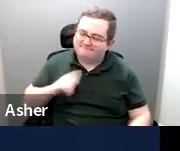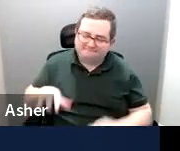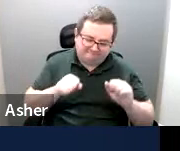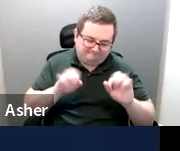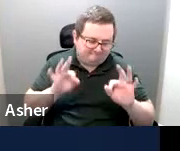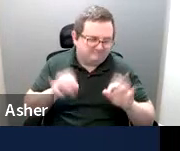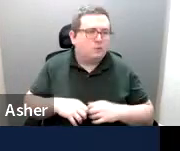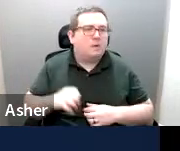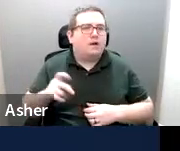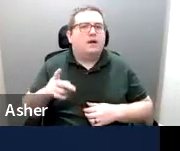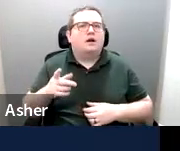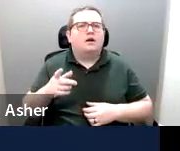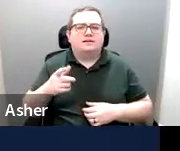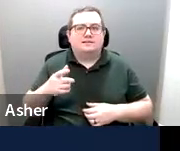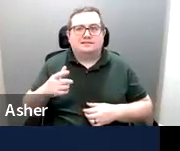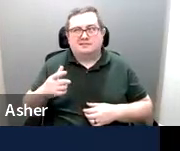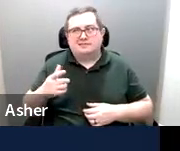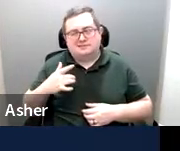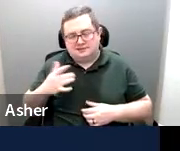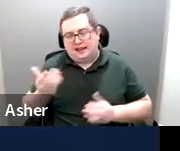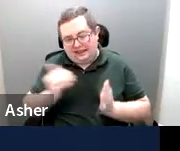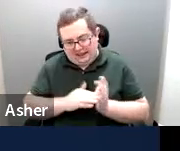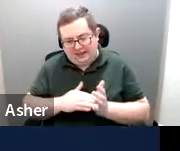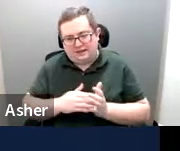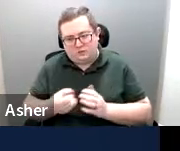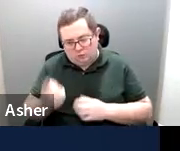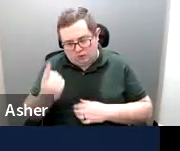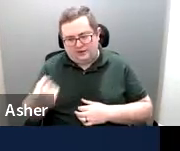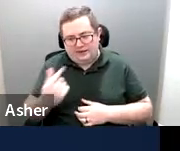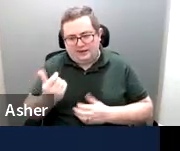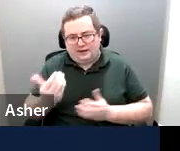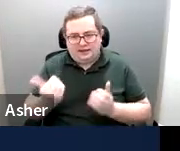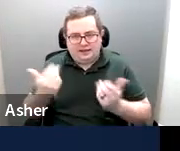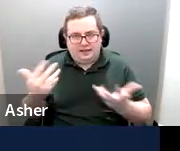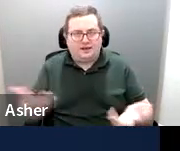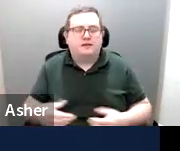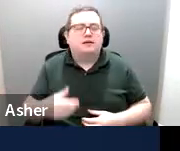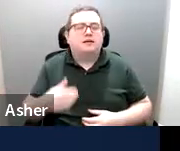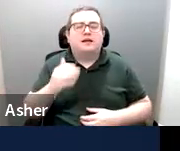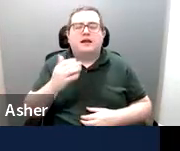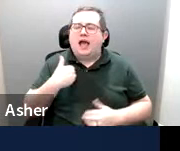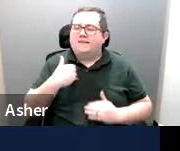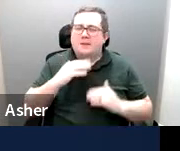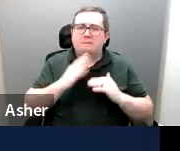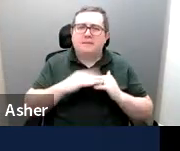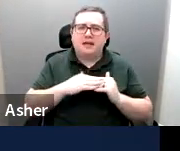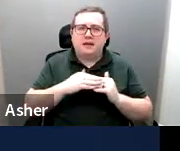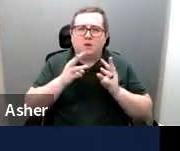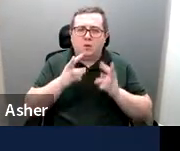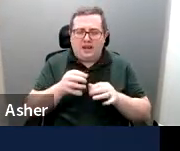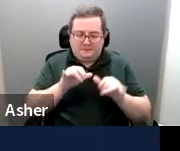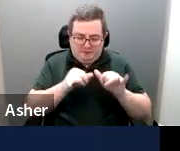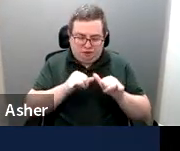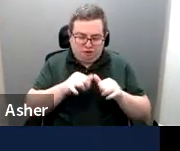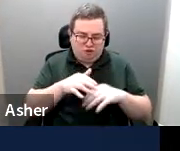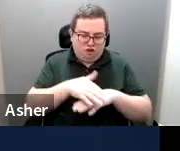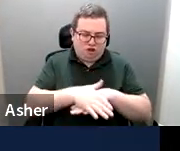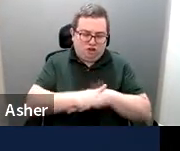So we get this question a lot. So are there, is there a minimum way to measure slip resistance?